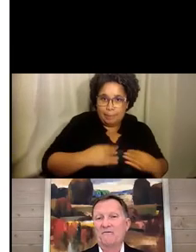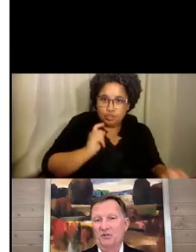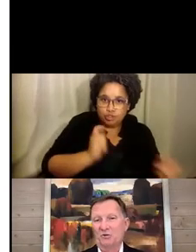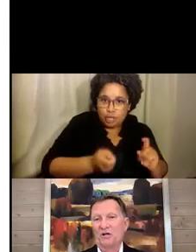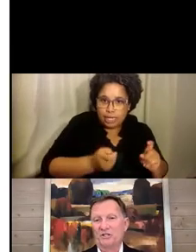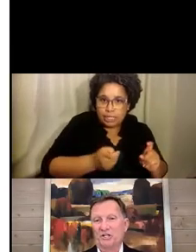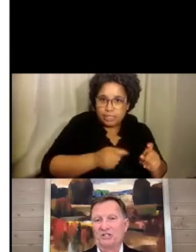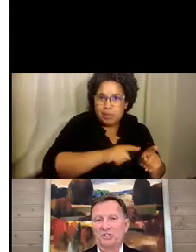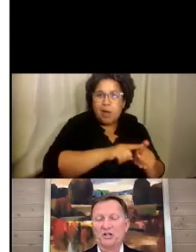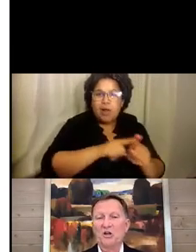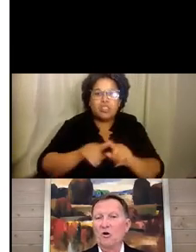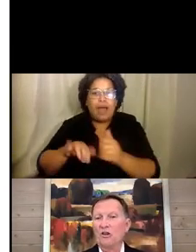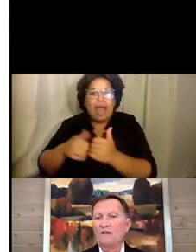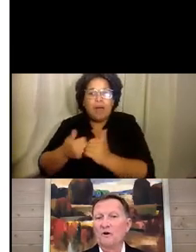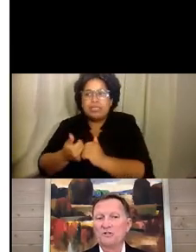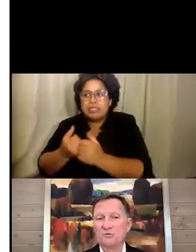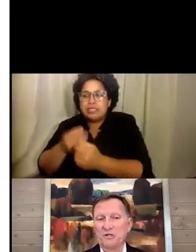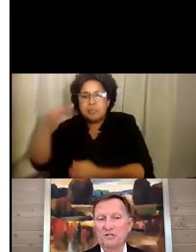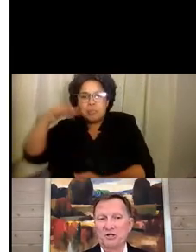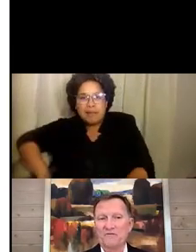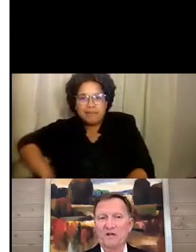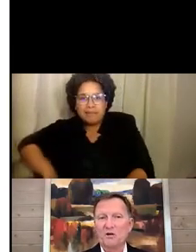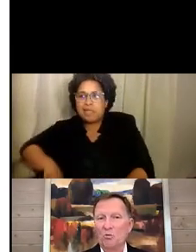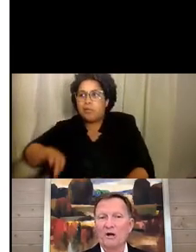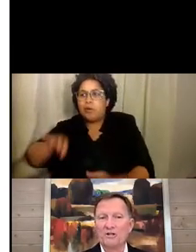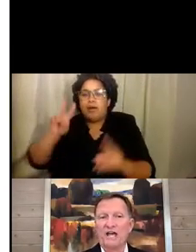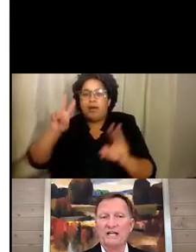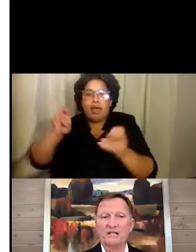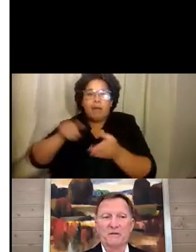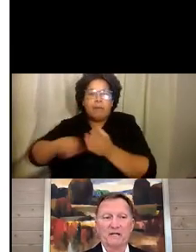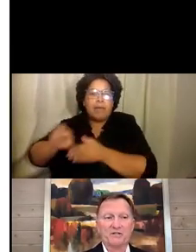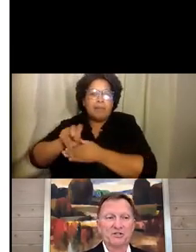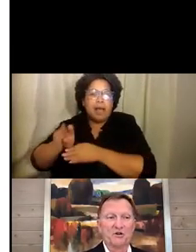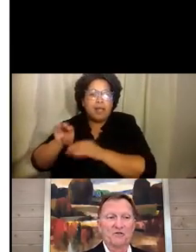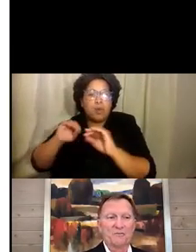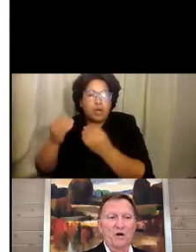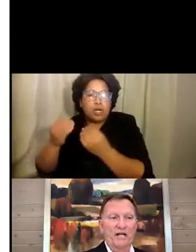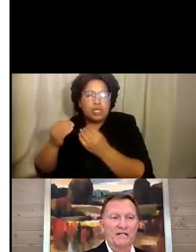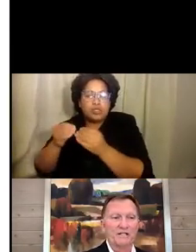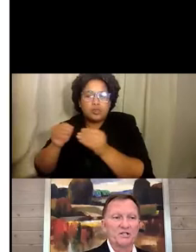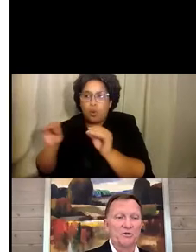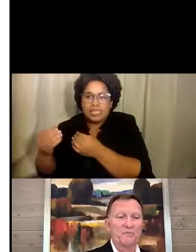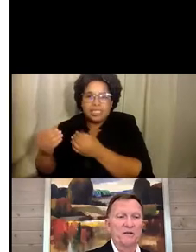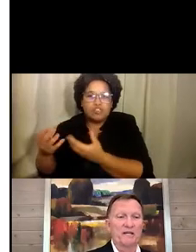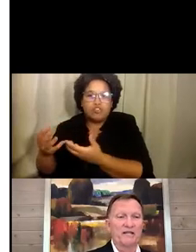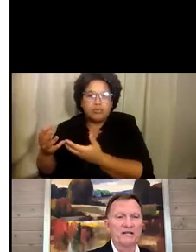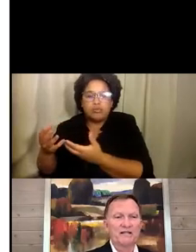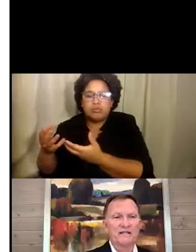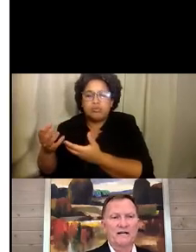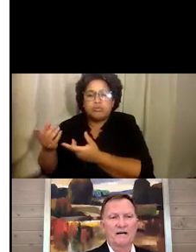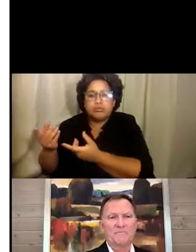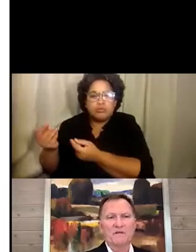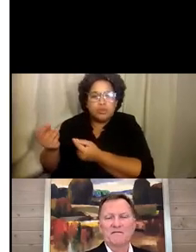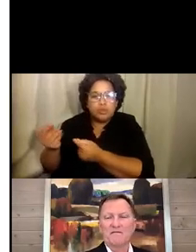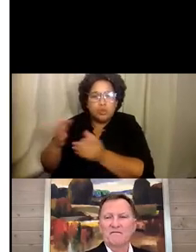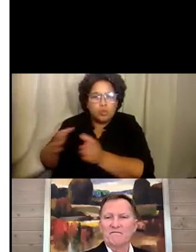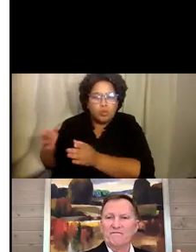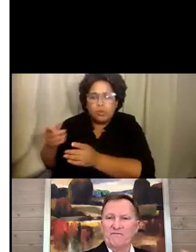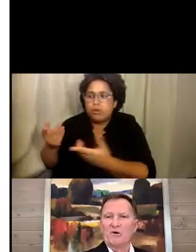payback for the organization or the folks that we serve. Where is that in the mix? So from one end, it's going to be a